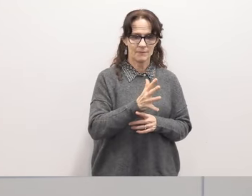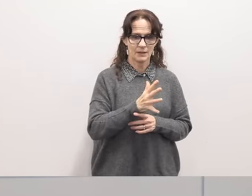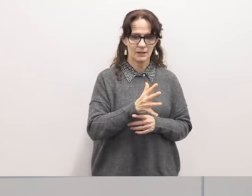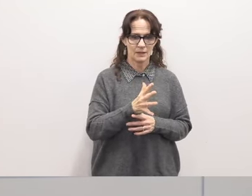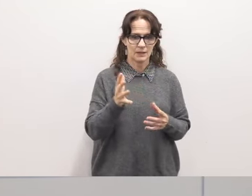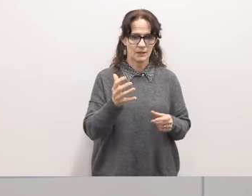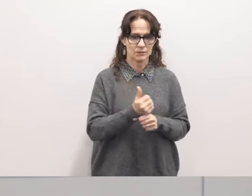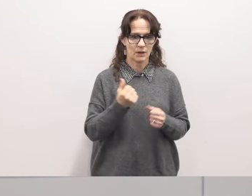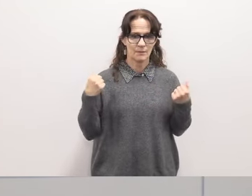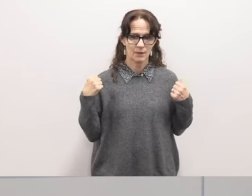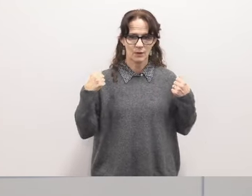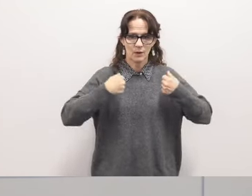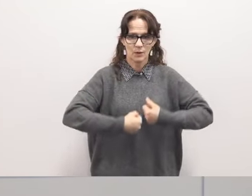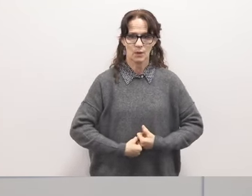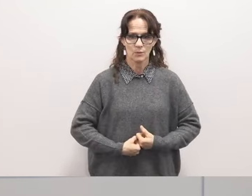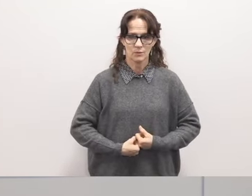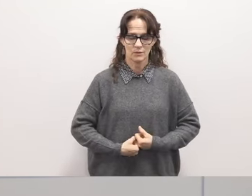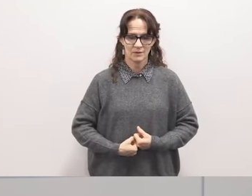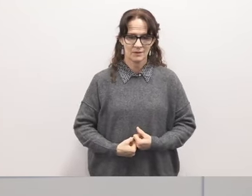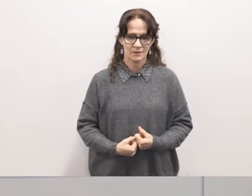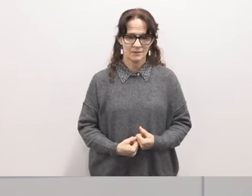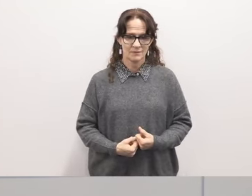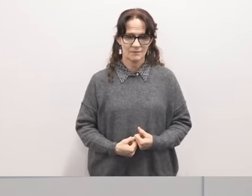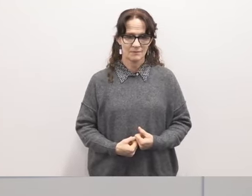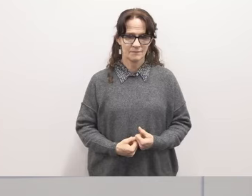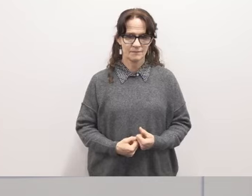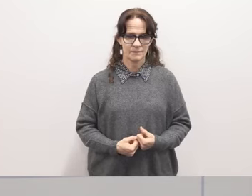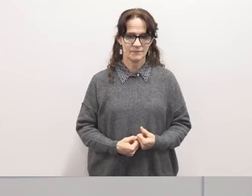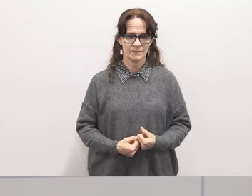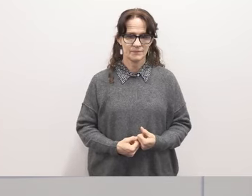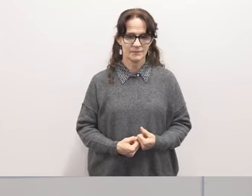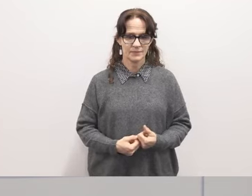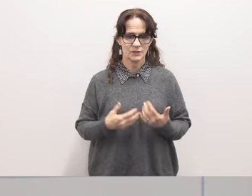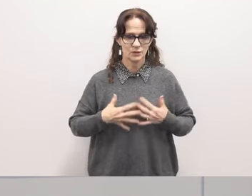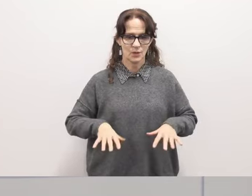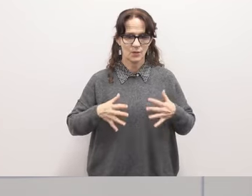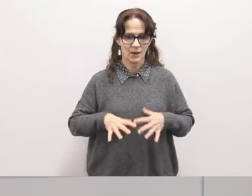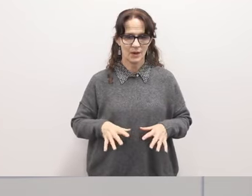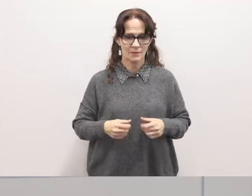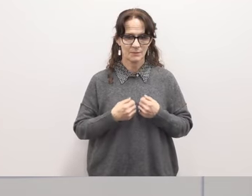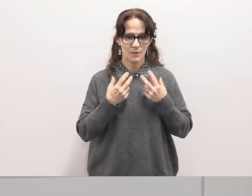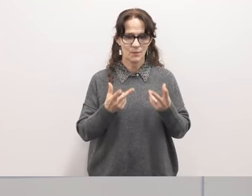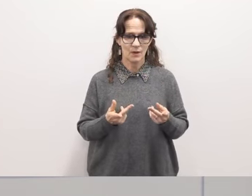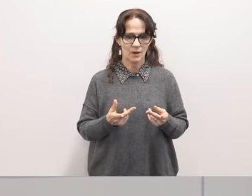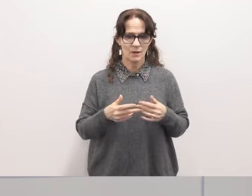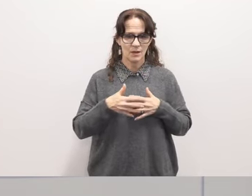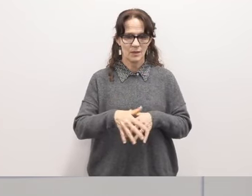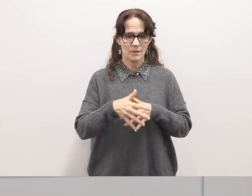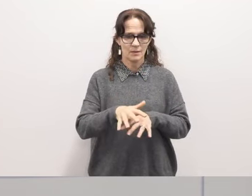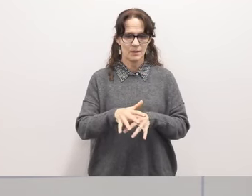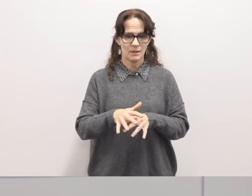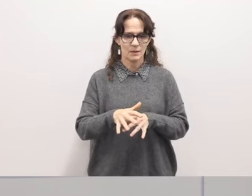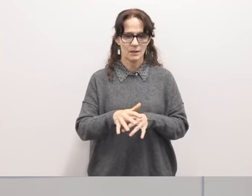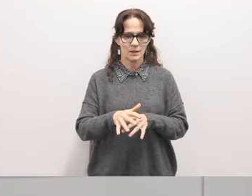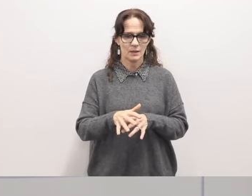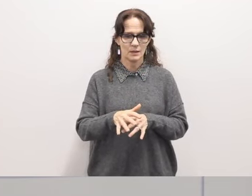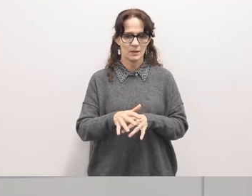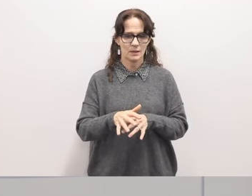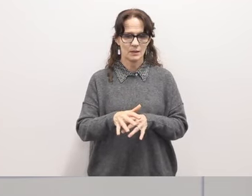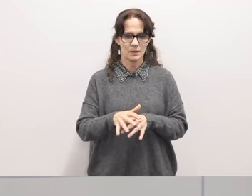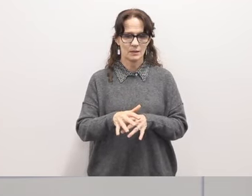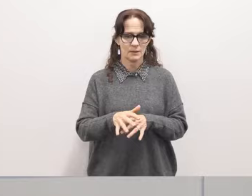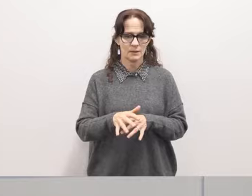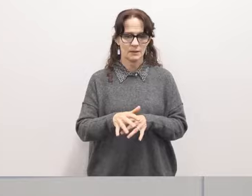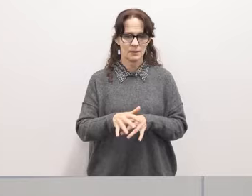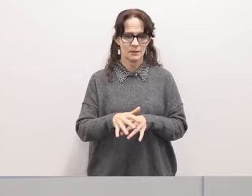grab a coat in the um in the closet to wear to keep me warm during the parade and i came out with a coat that